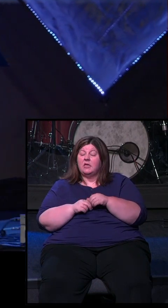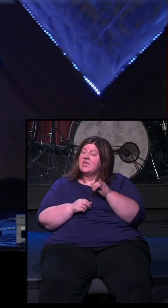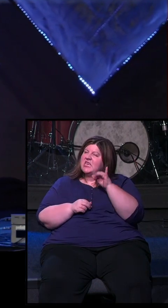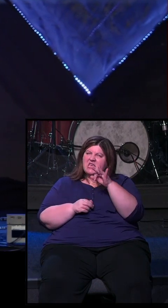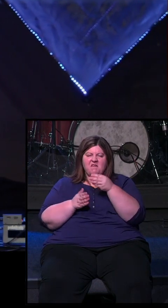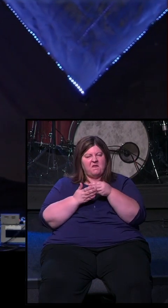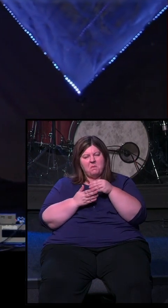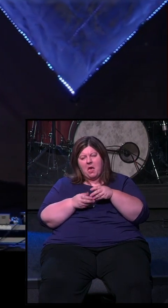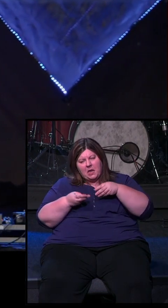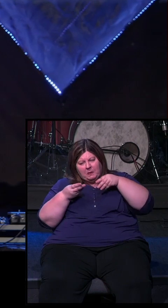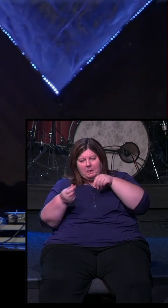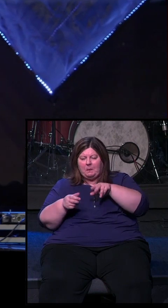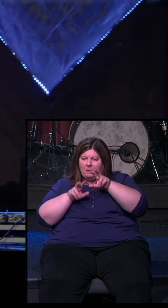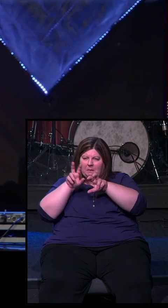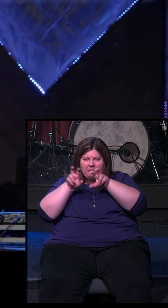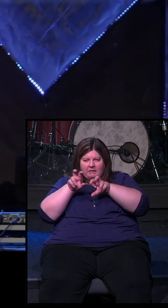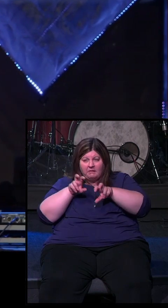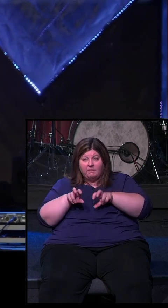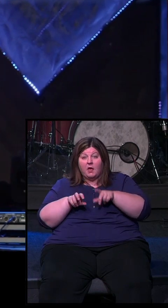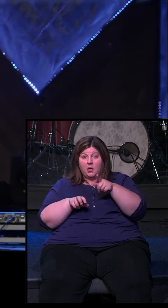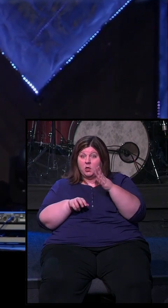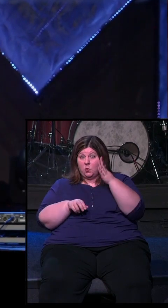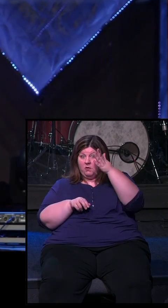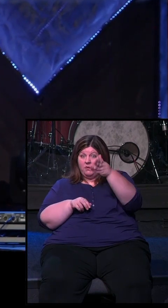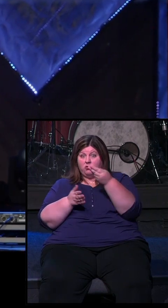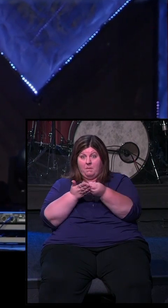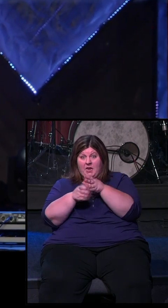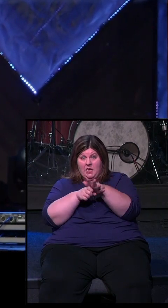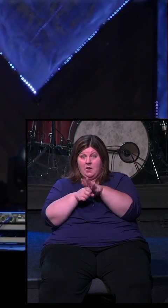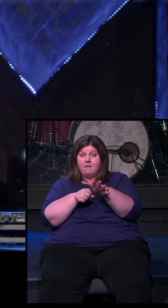you invest in me, your future will be secure.